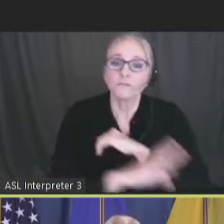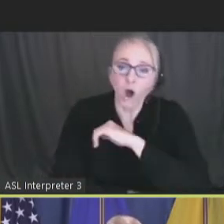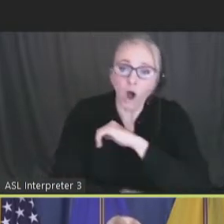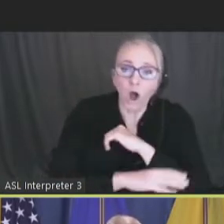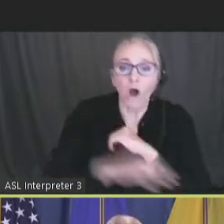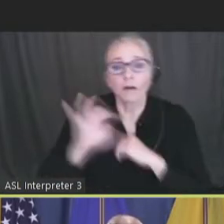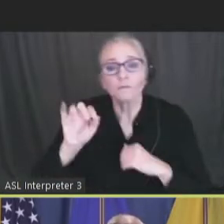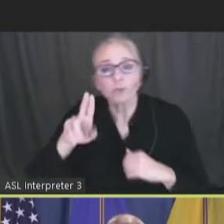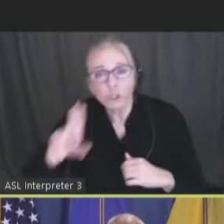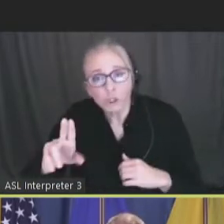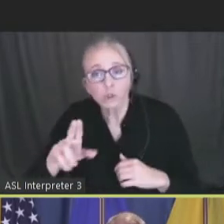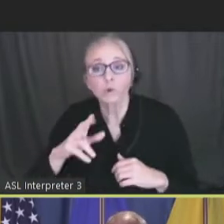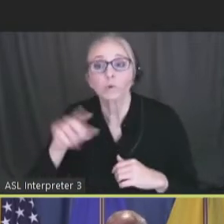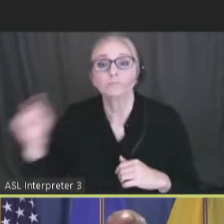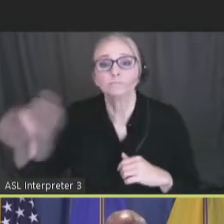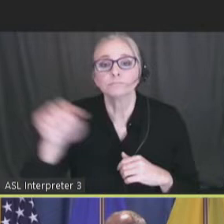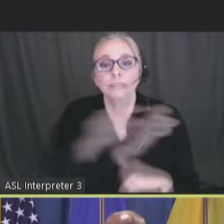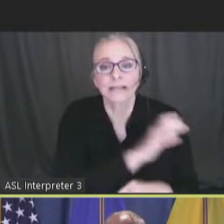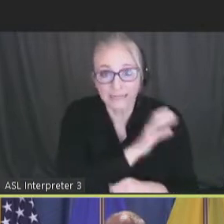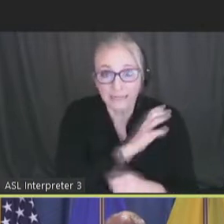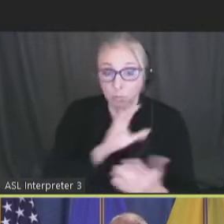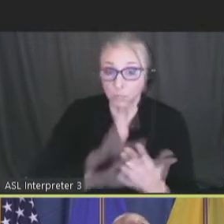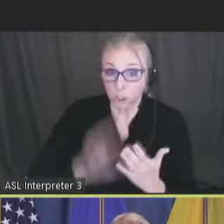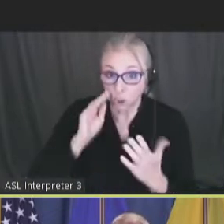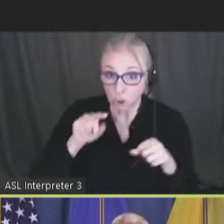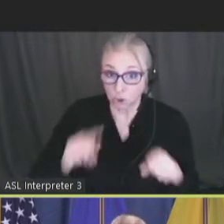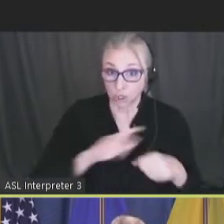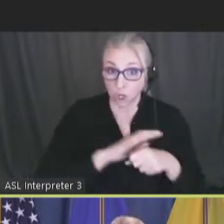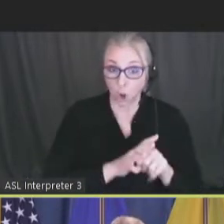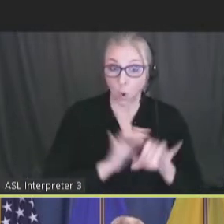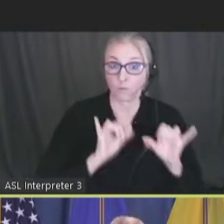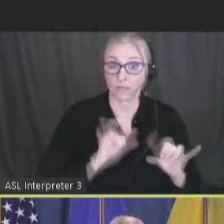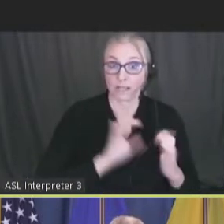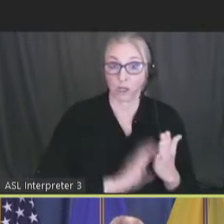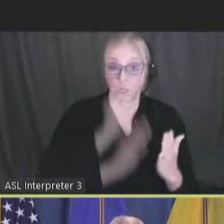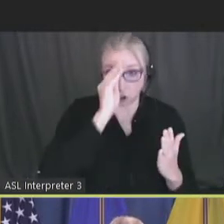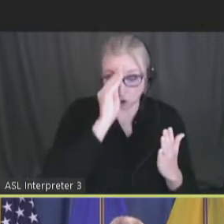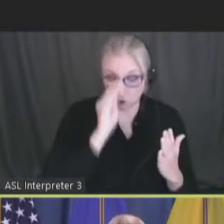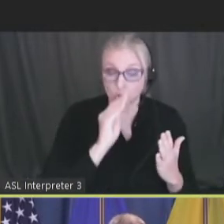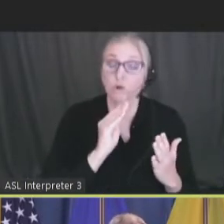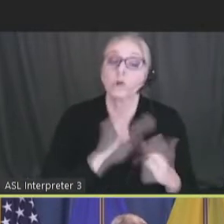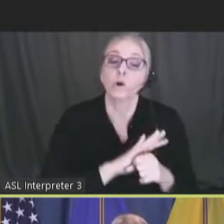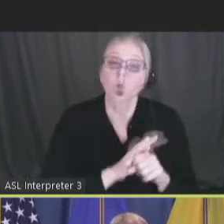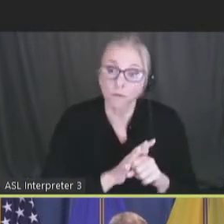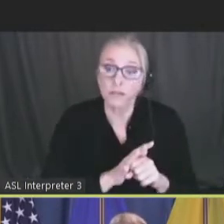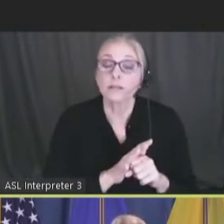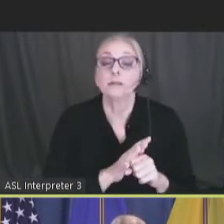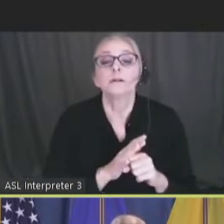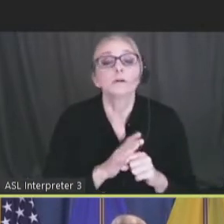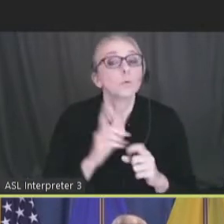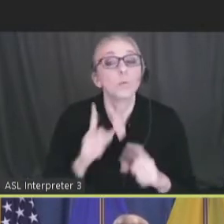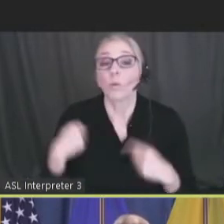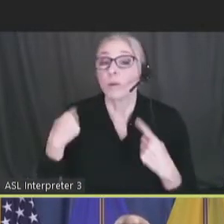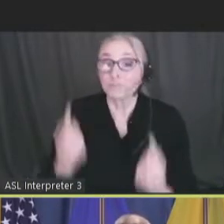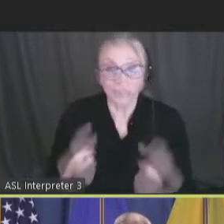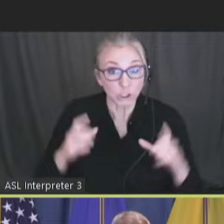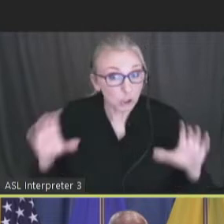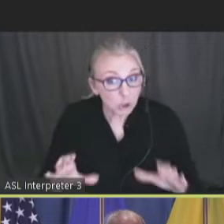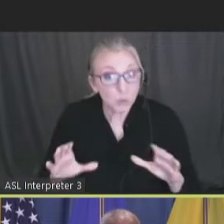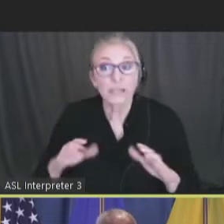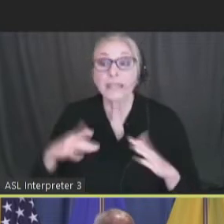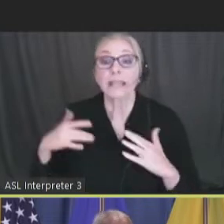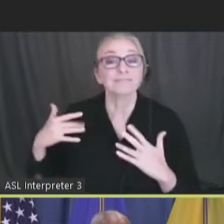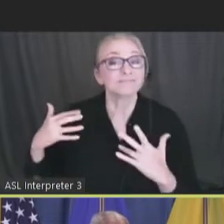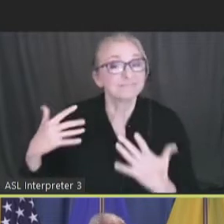vaccine clinics, we learned during the COVID pandemic that our traditional strategies and methods